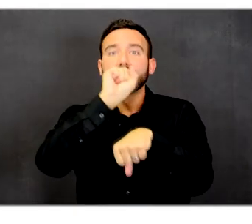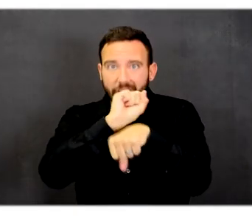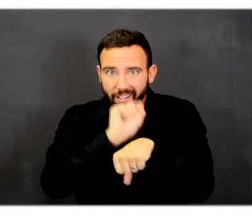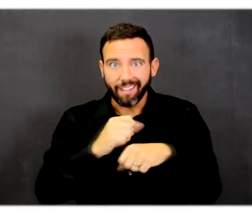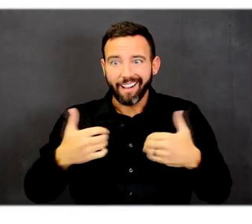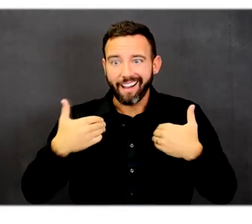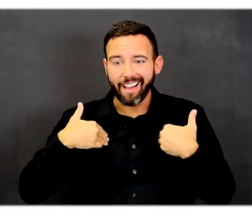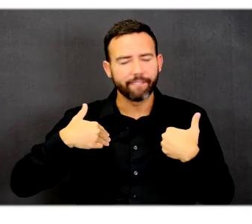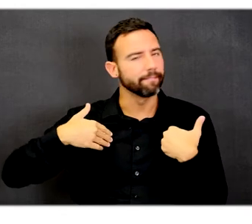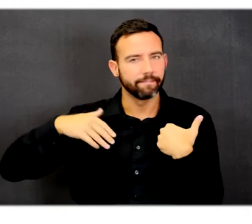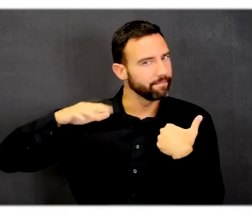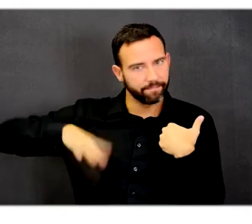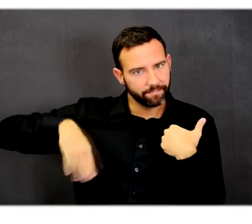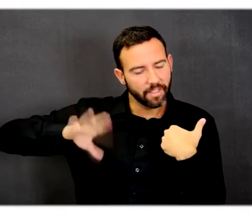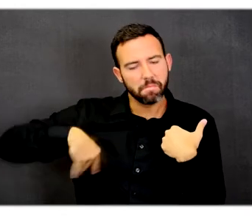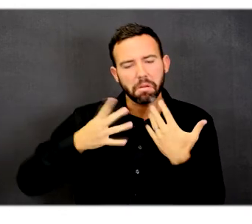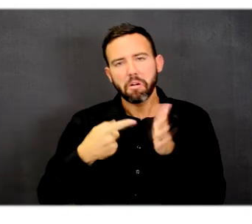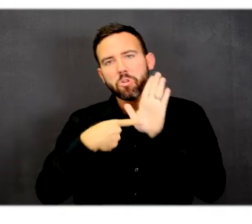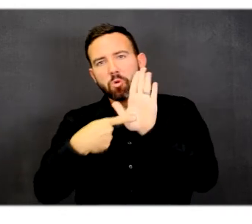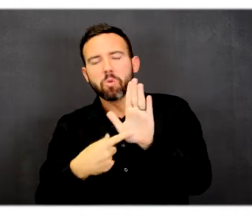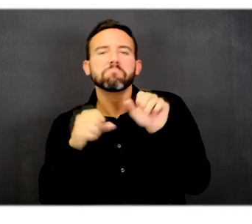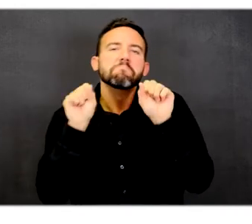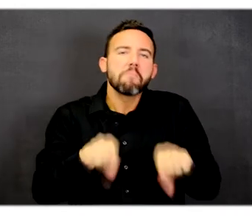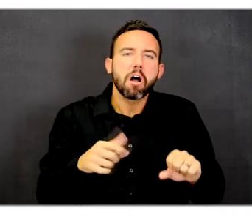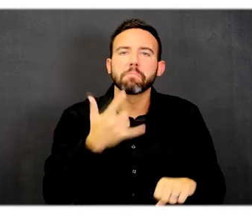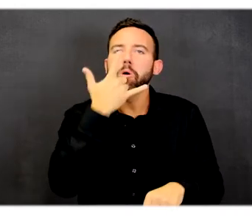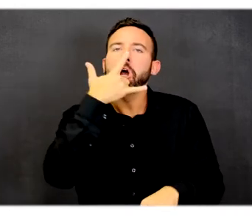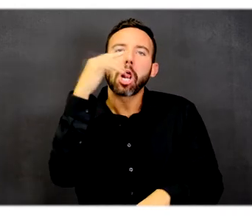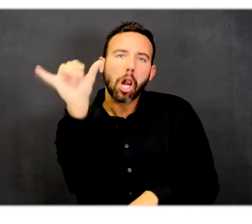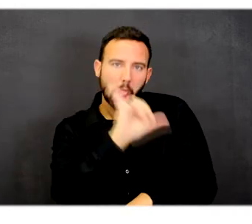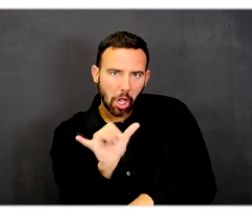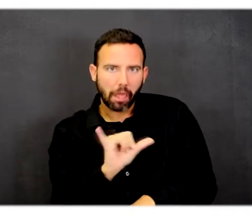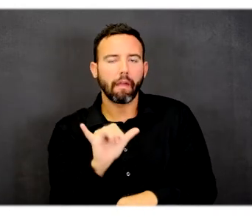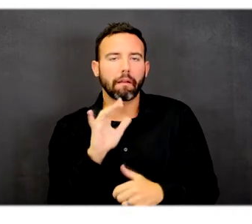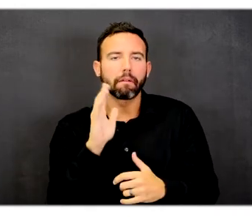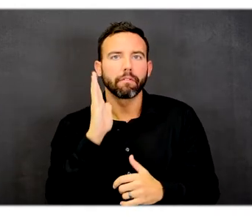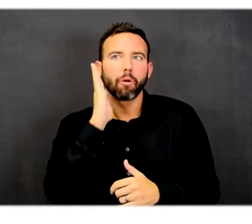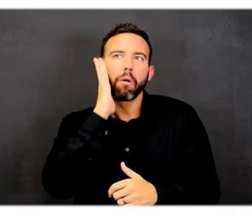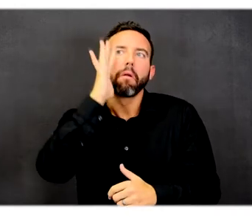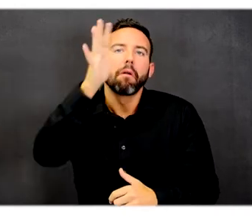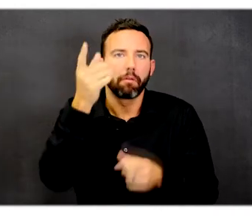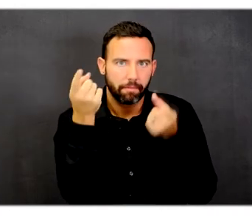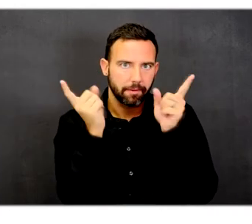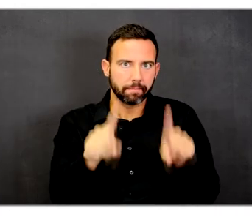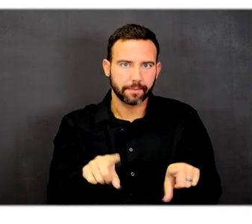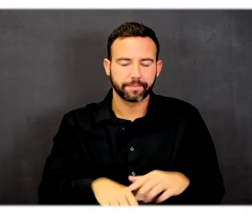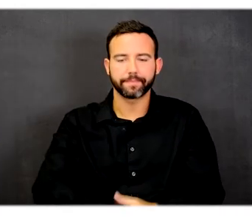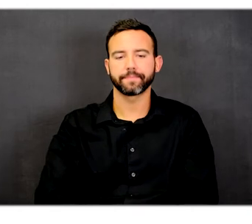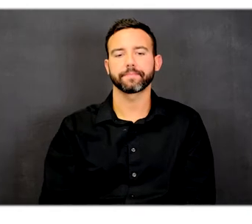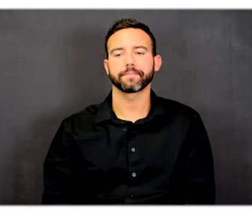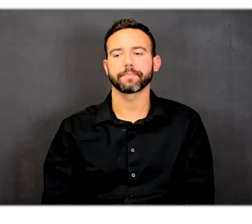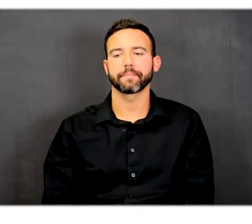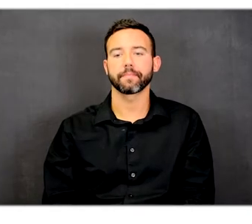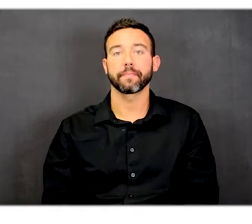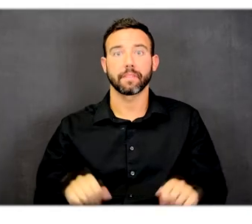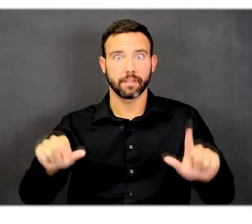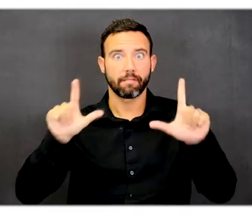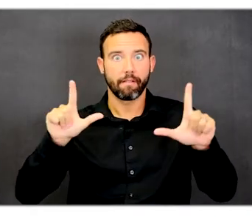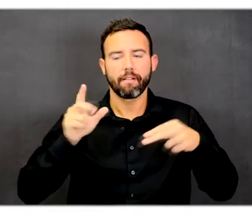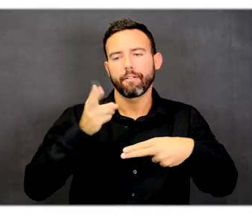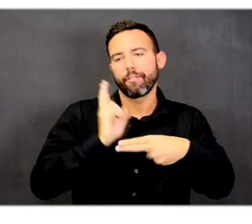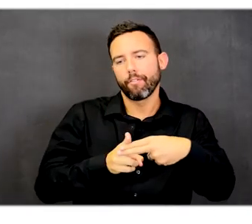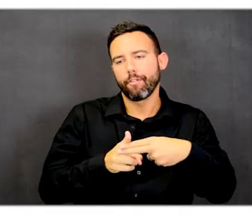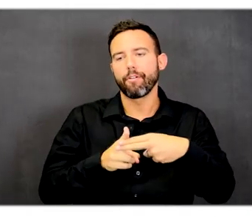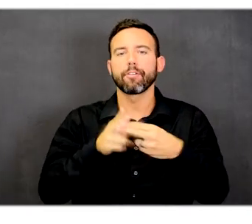in our garage itself, but are representational of the graphics that will be shown. This slide is called parking garage,